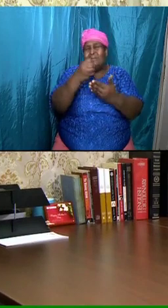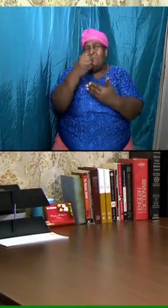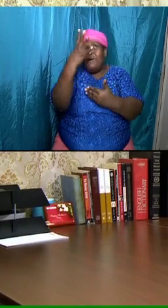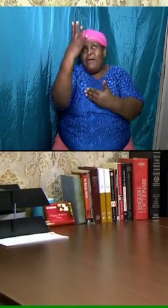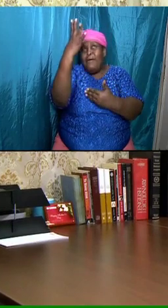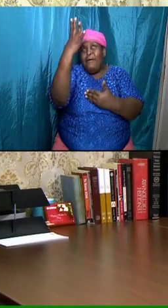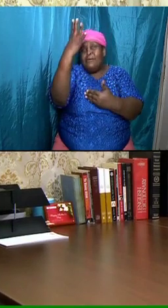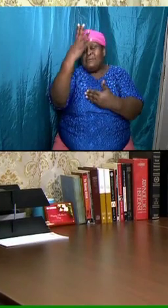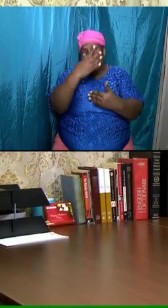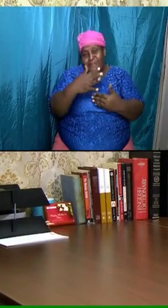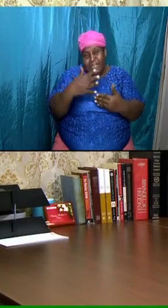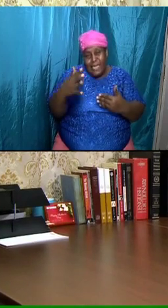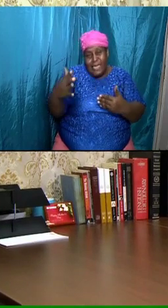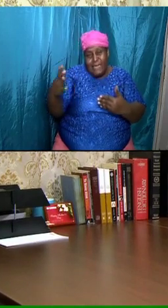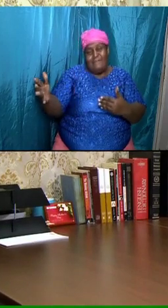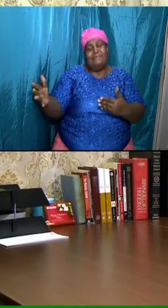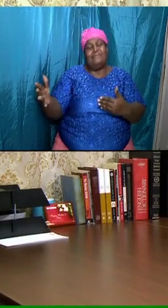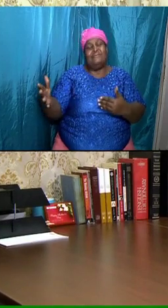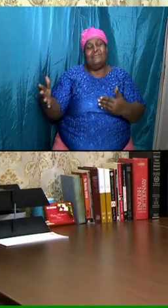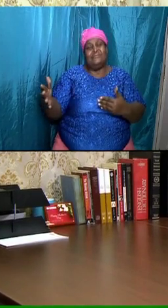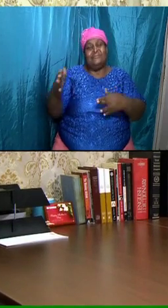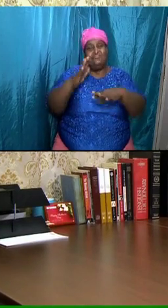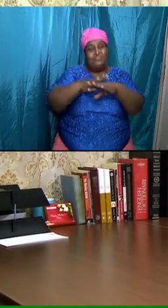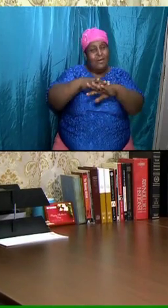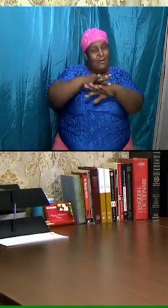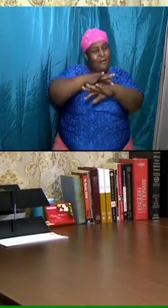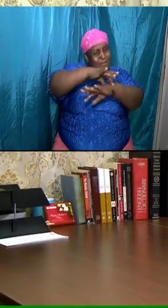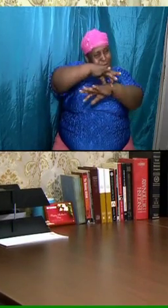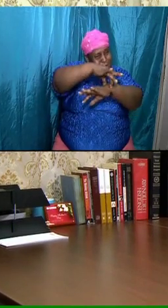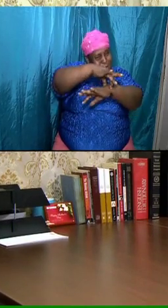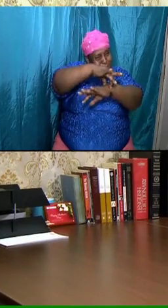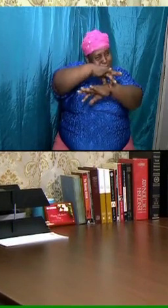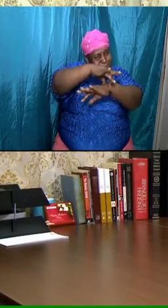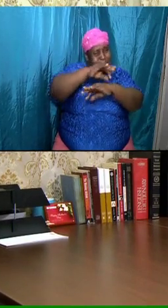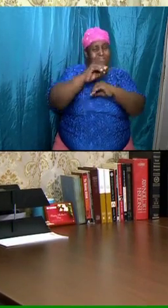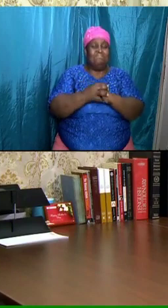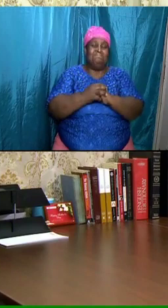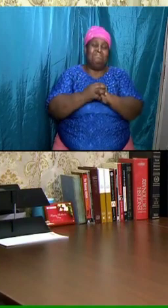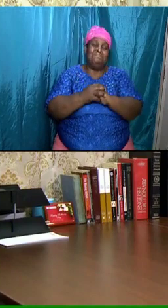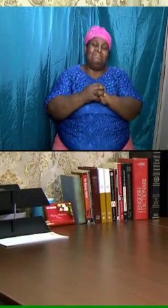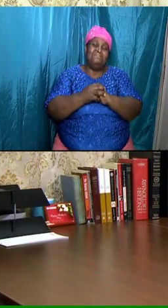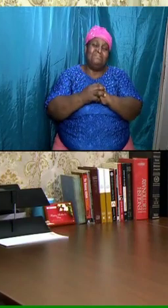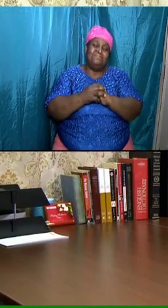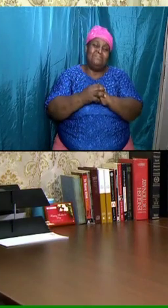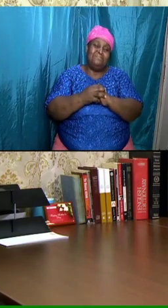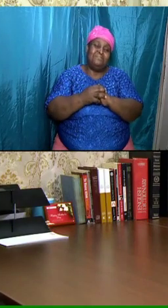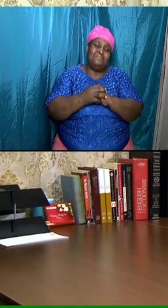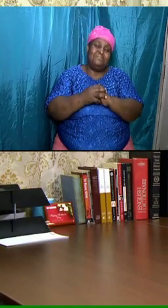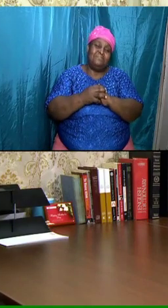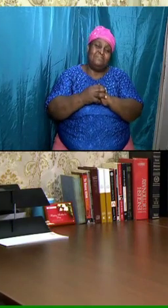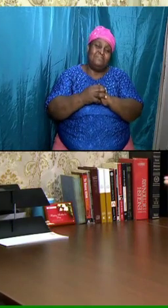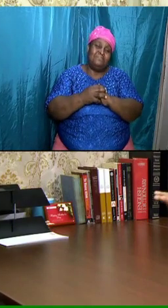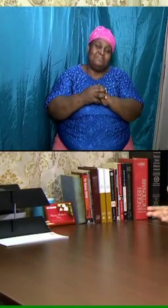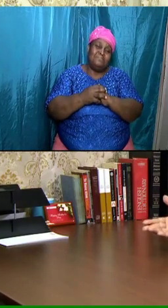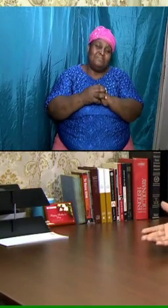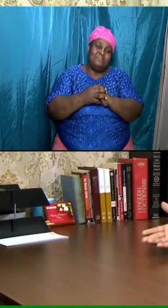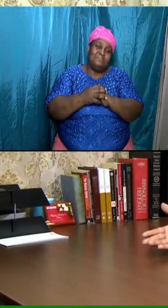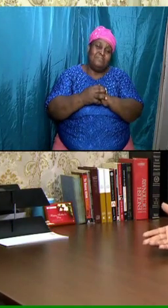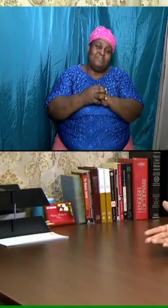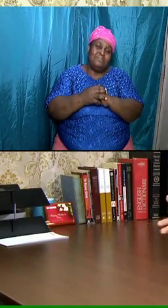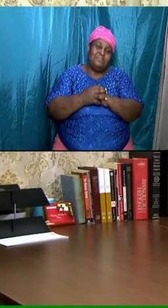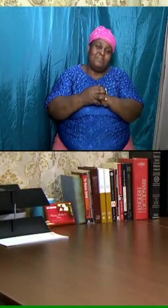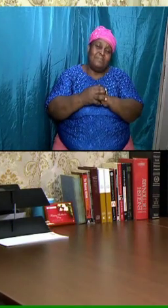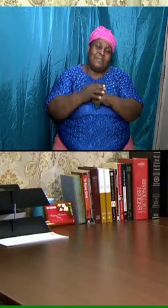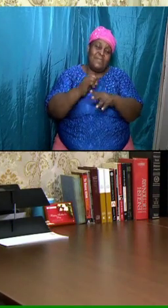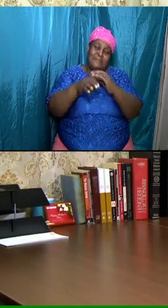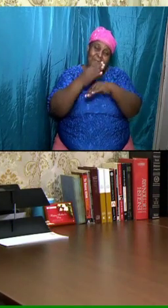thing or commodity on the face of the earth in heaven under the earth